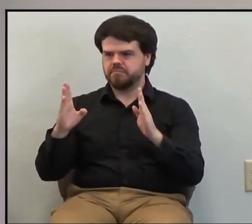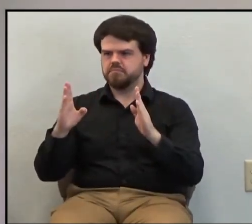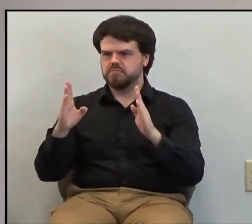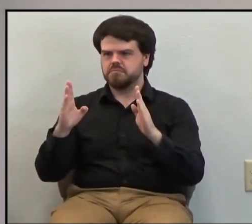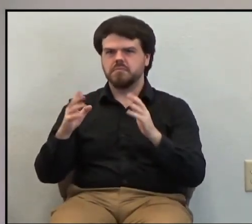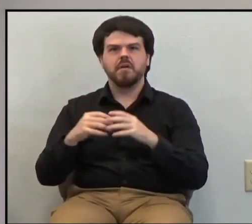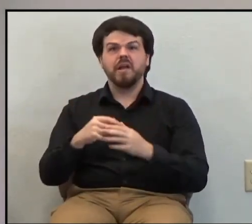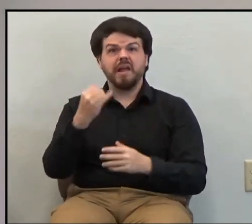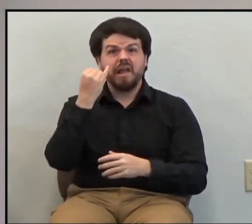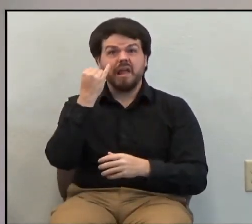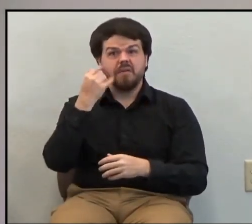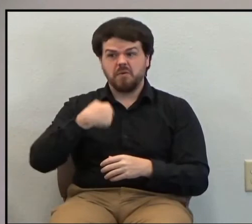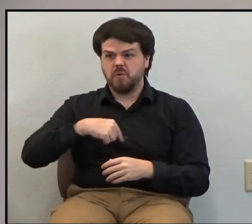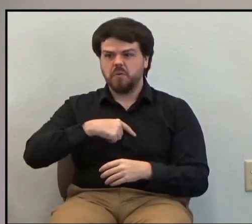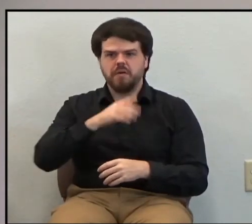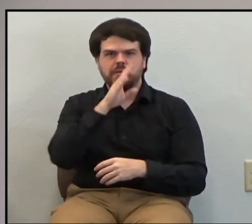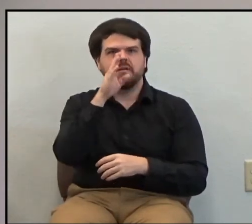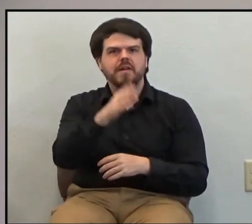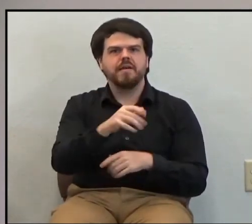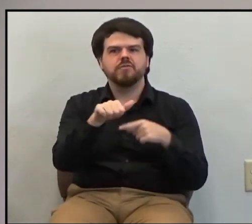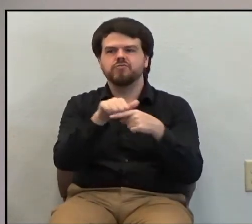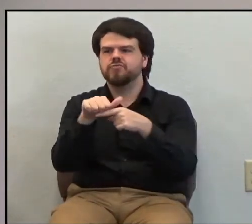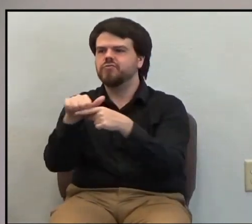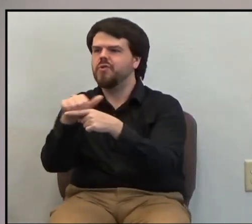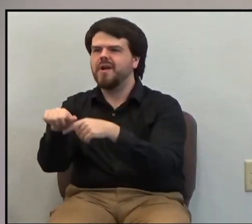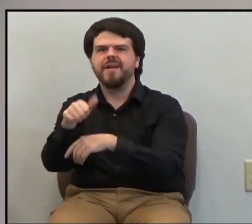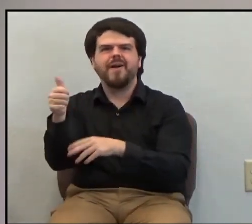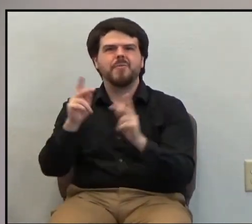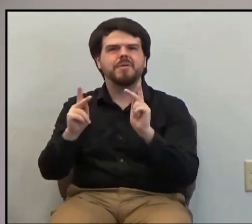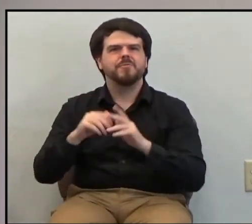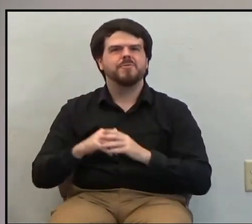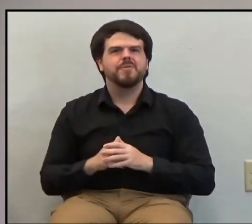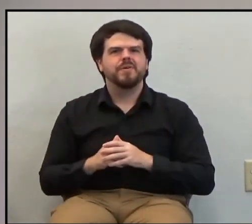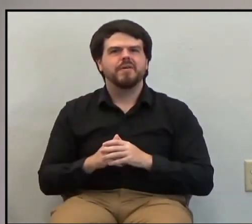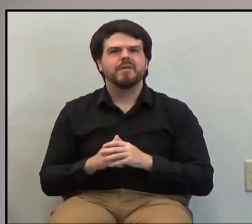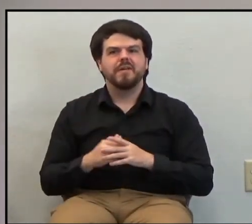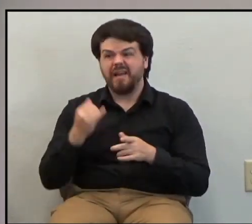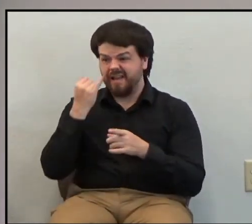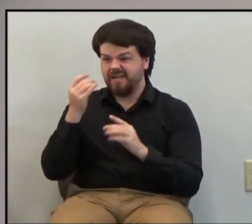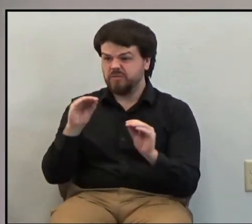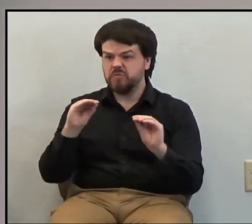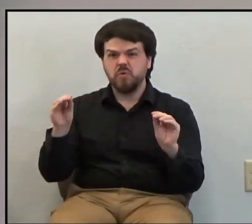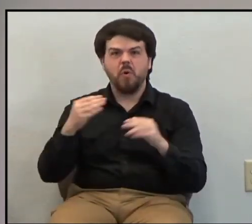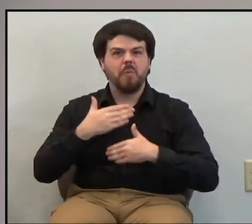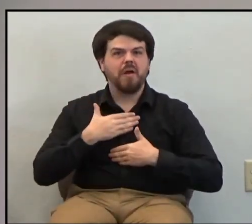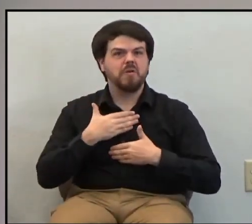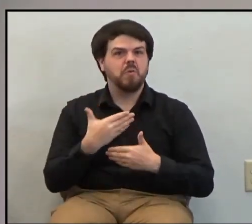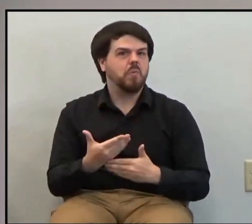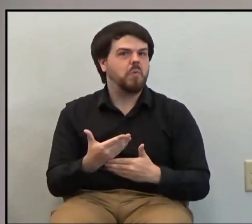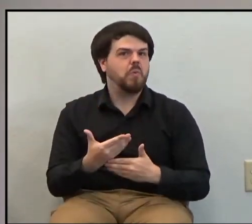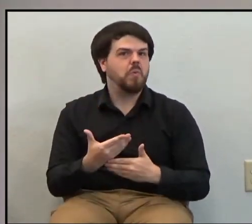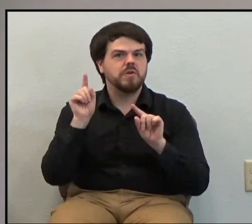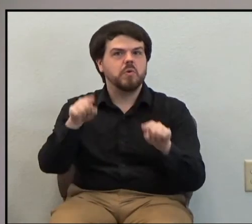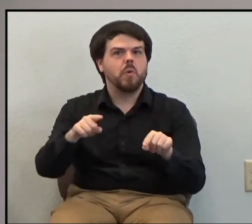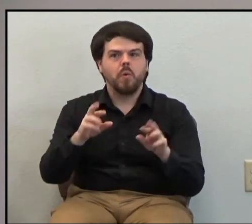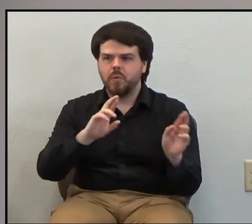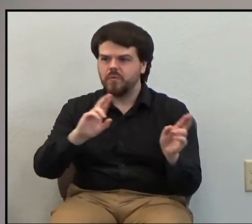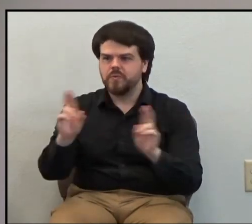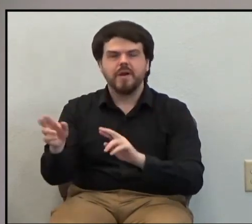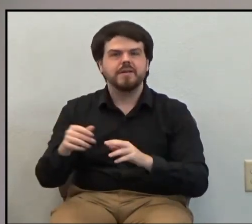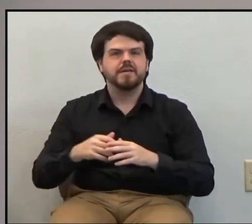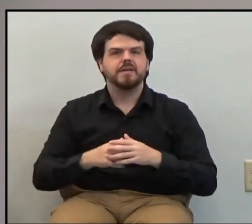if we don't train other men? If other men aren't ruling and ready